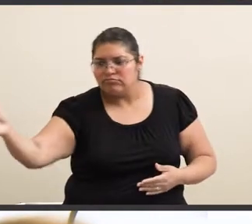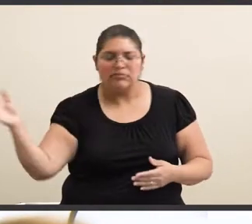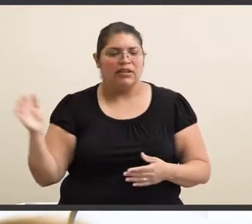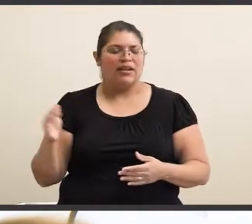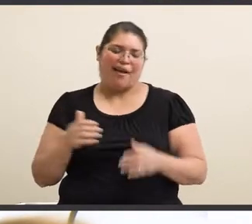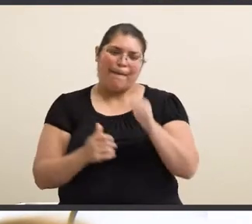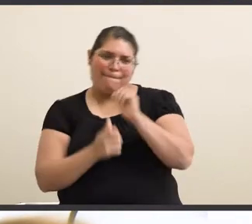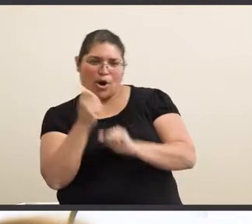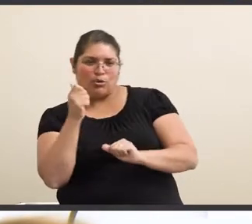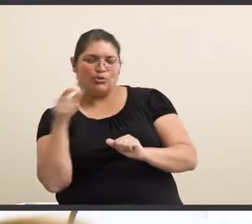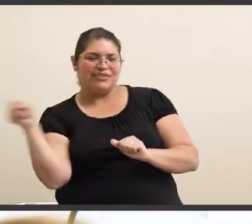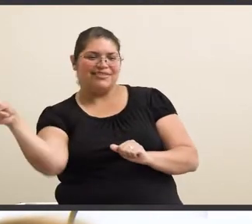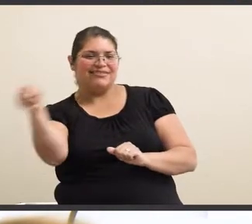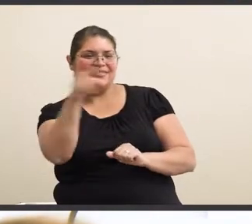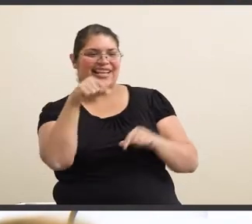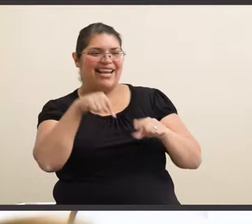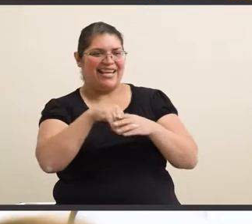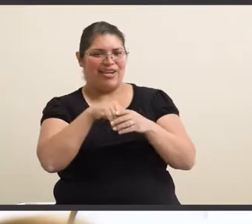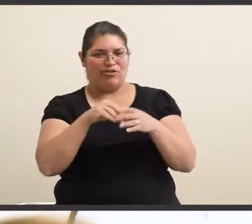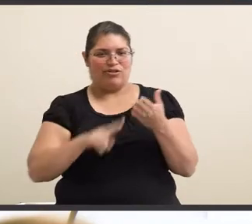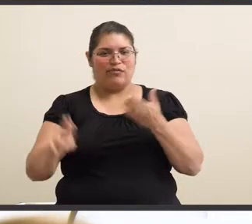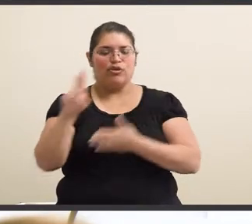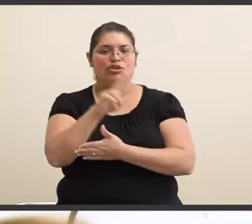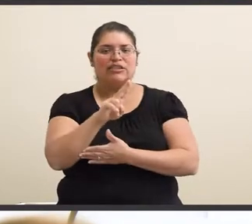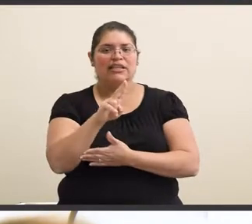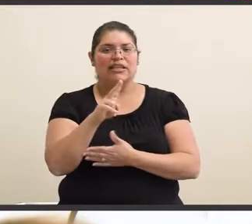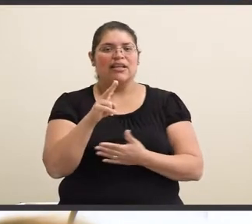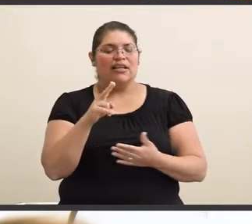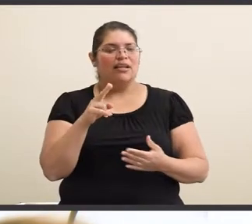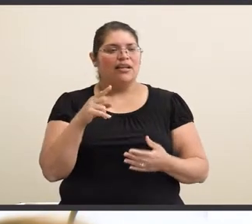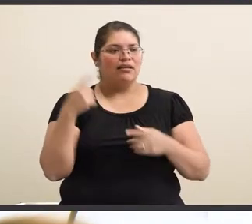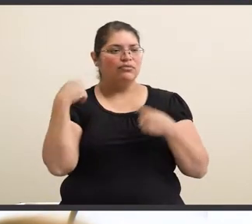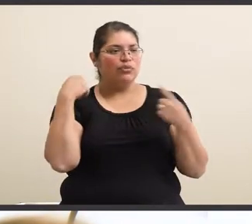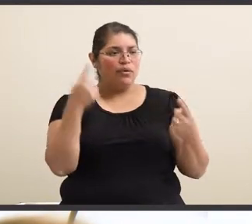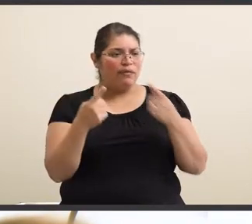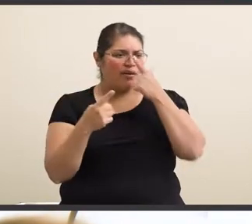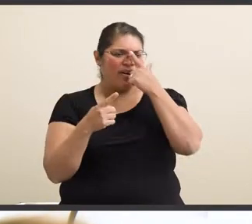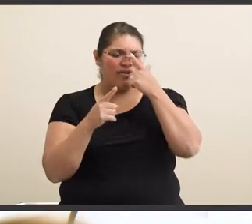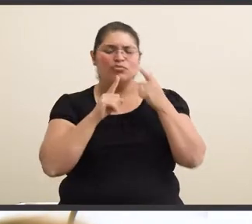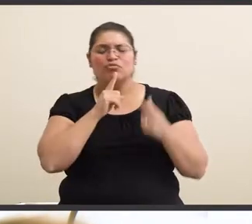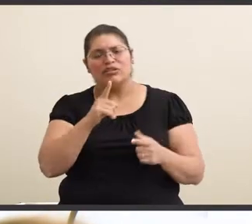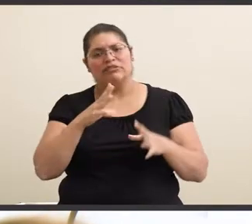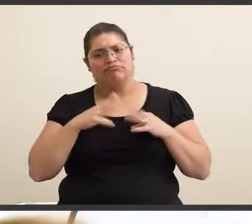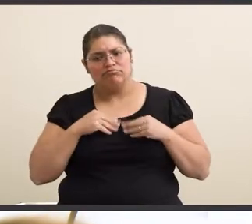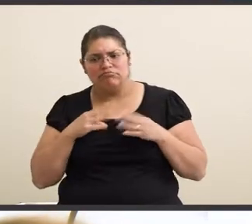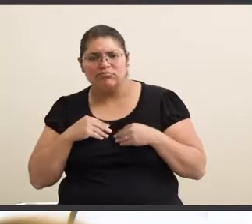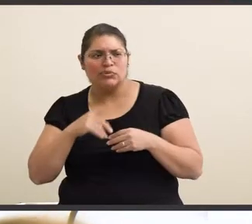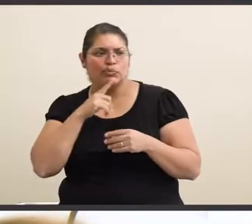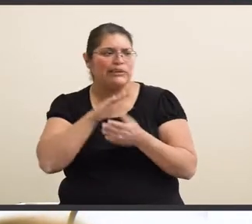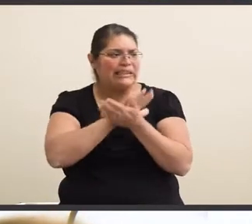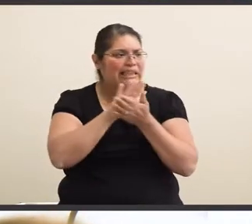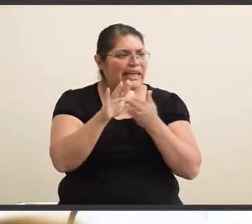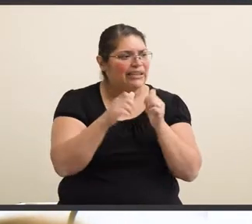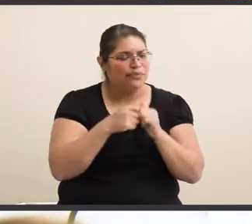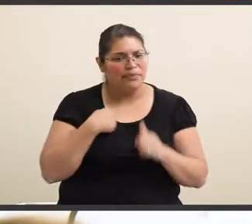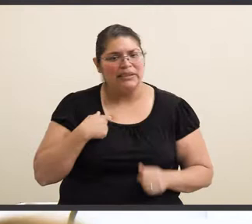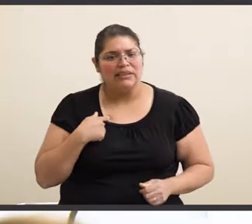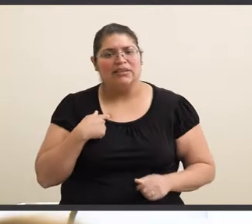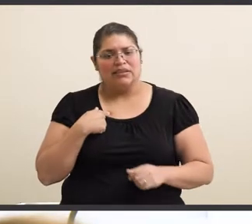well, mostly everyone in the university, everyone that I met so far is pretty accepting and super nice to me.